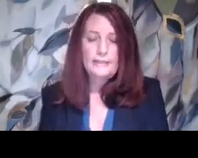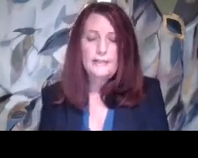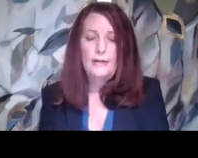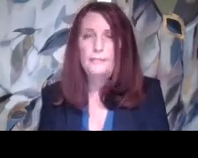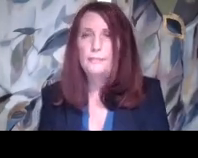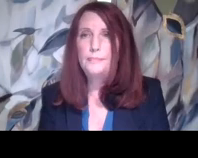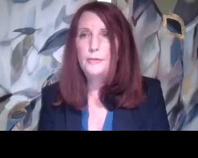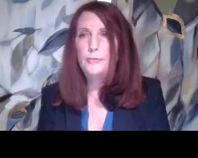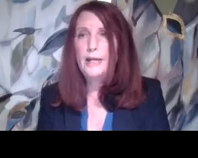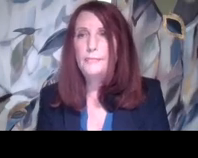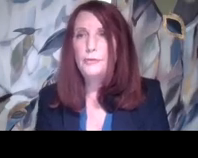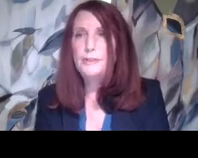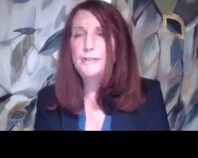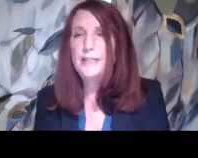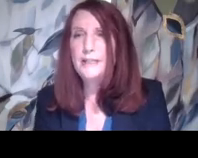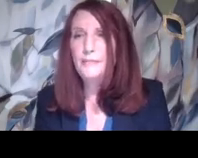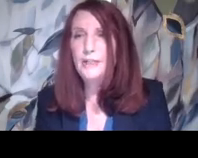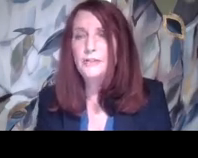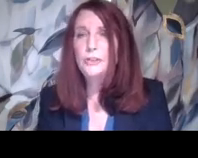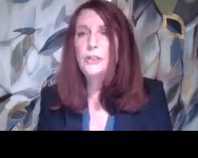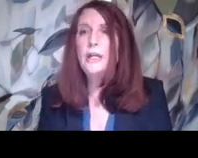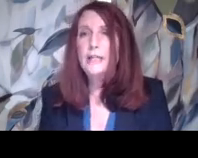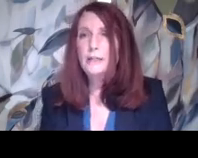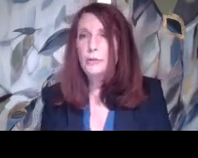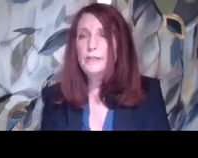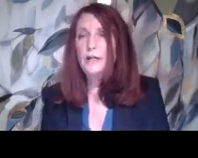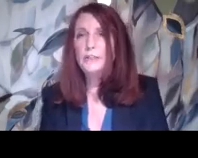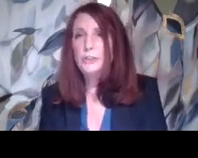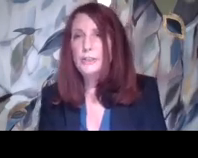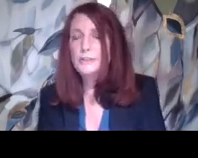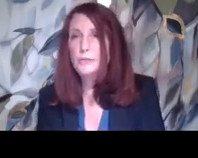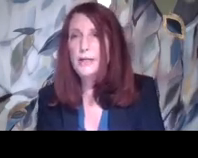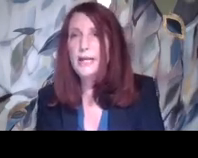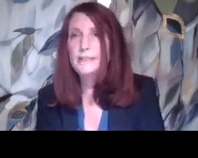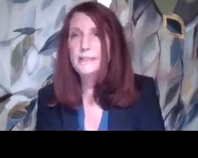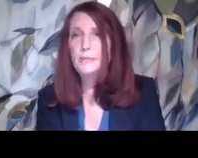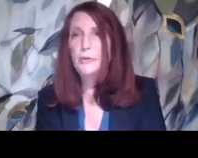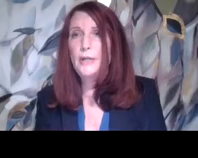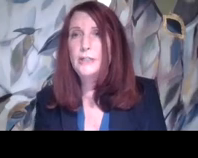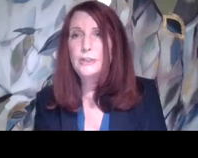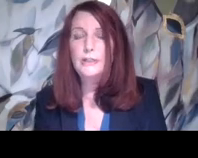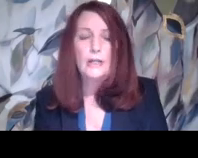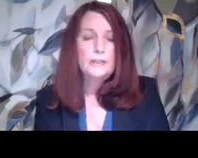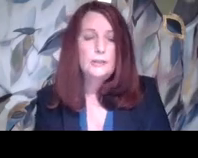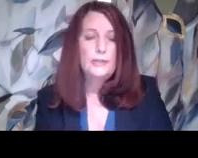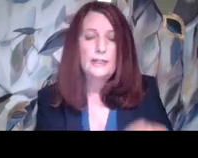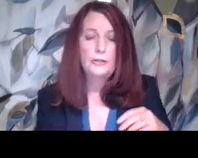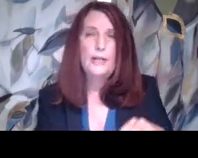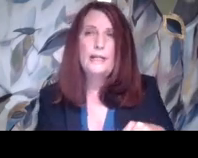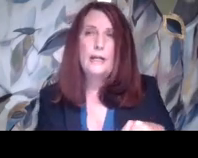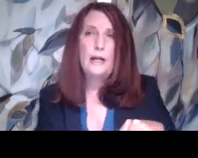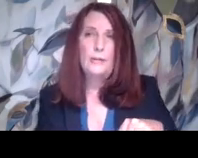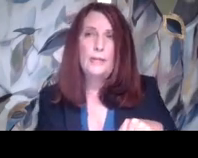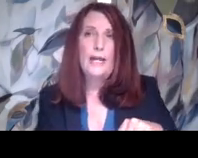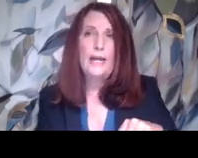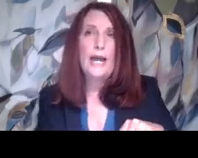if they can't, um, build a ramp or do something in time for the audition, they can move the auditions to a accessible location. So they can